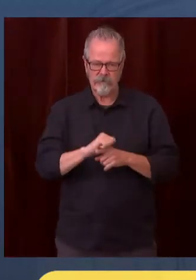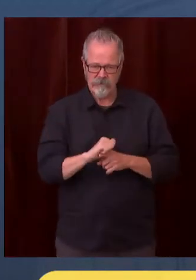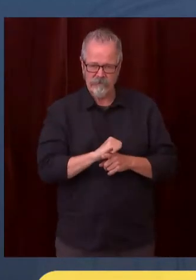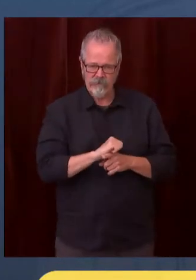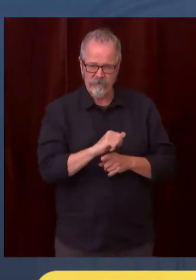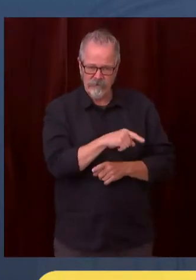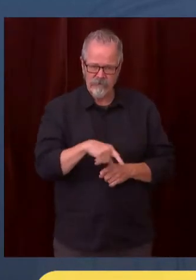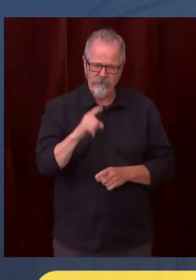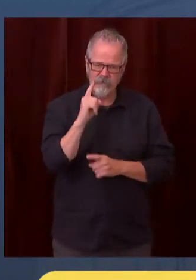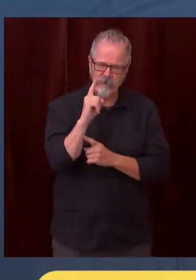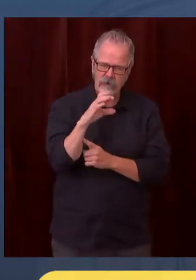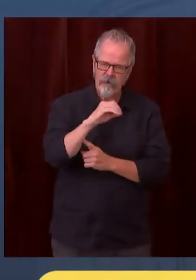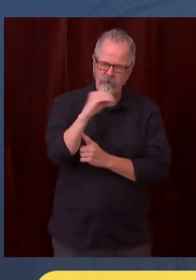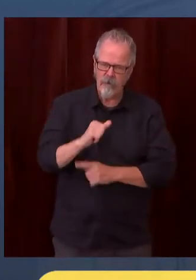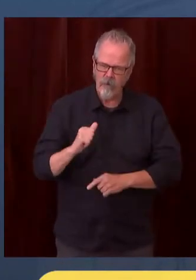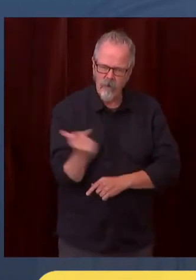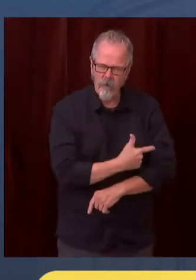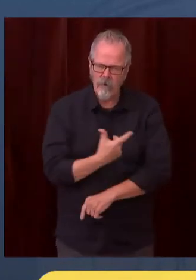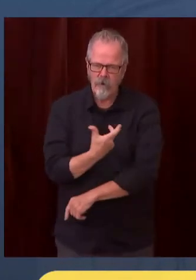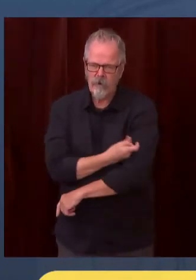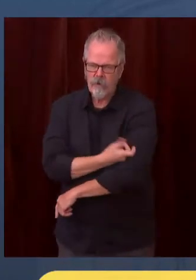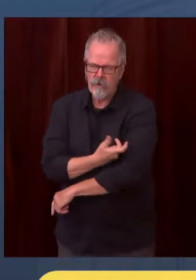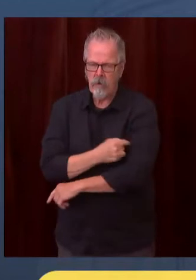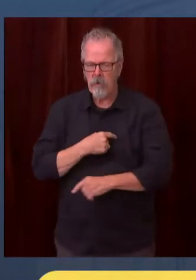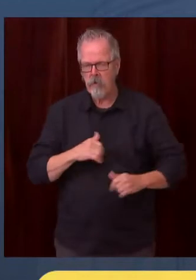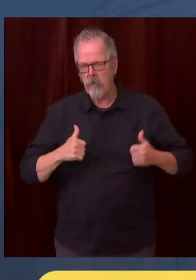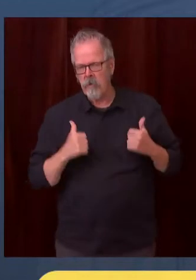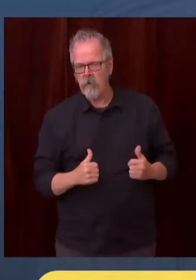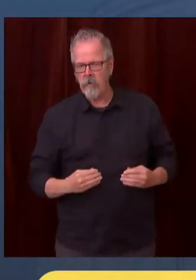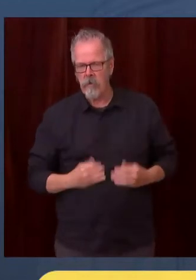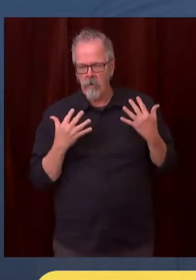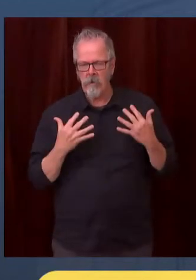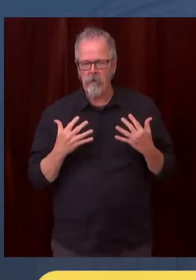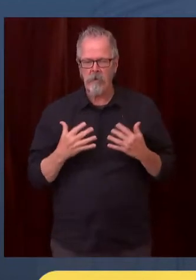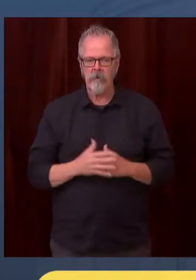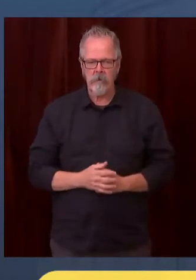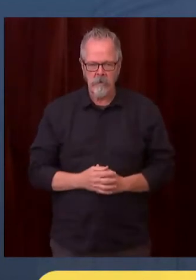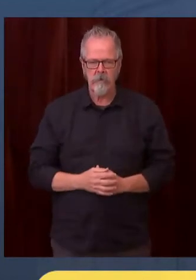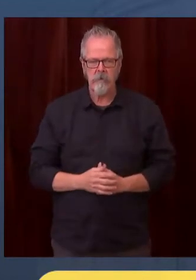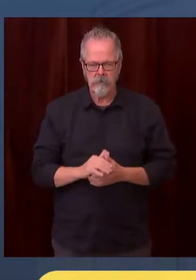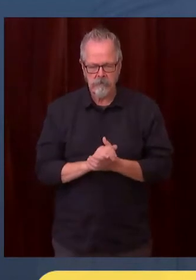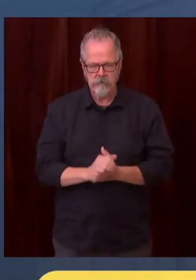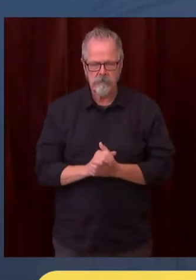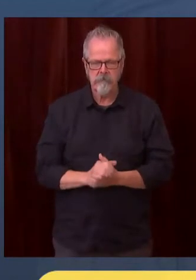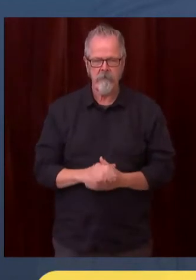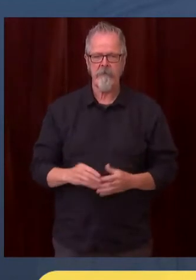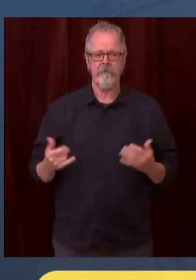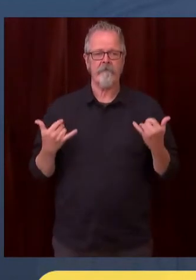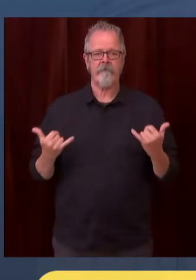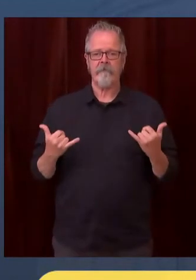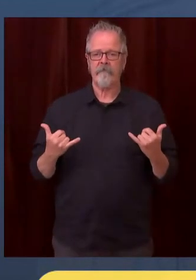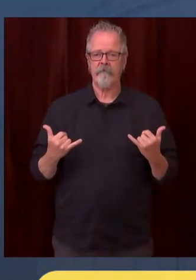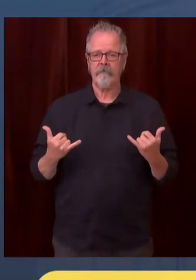Today, I'm extending the statewide eviction bridge for 30 days until the end of